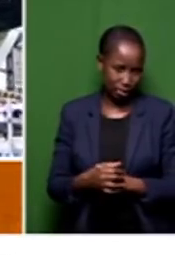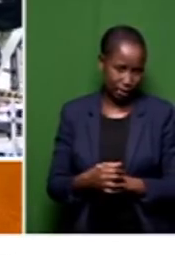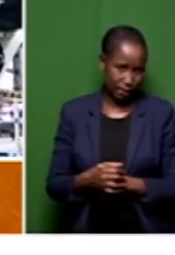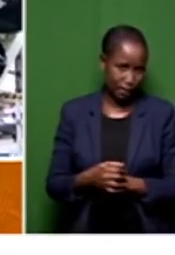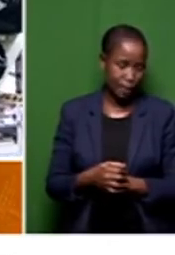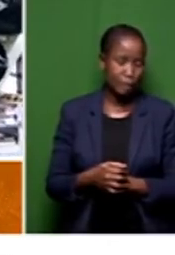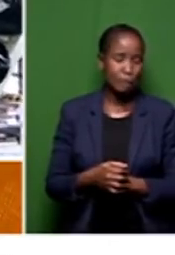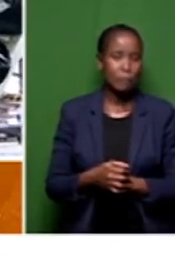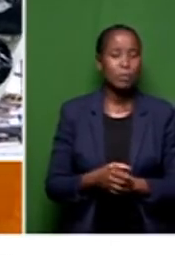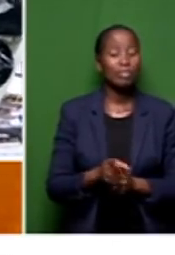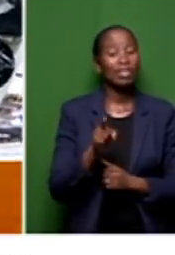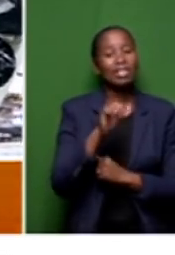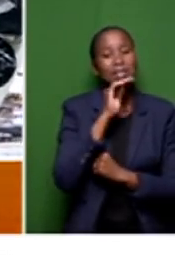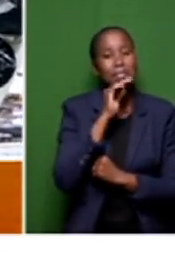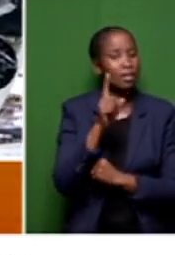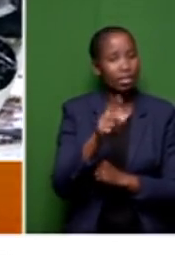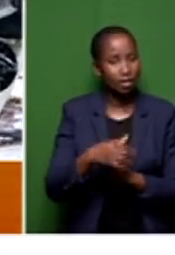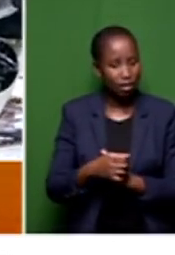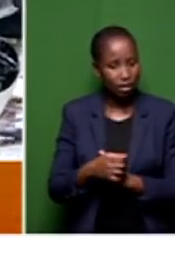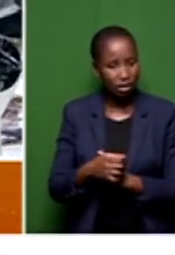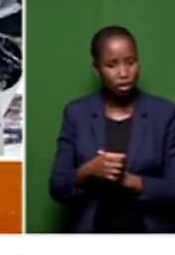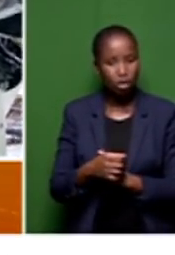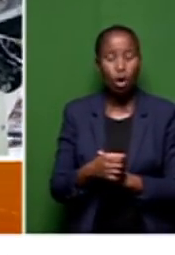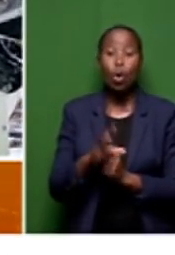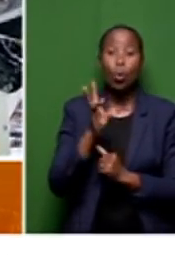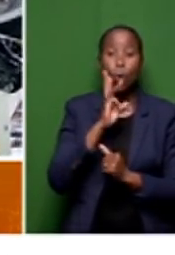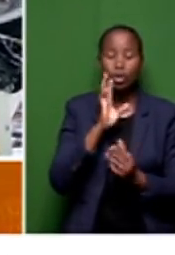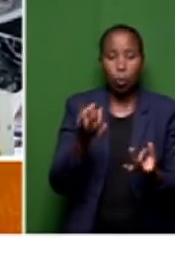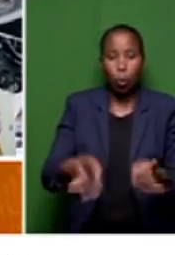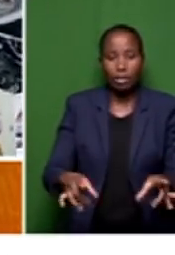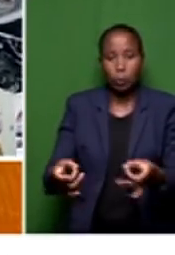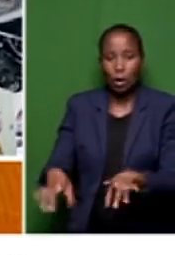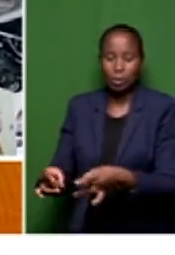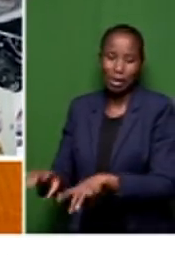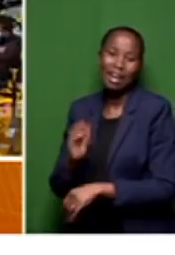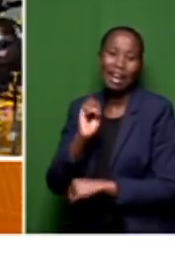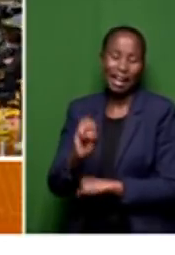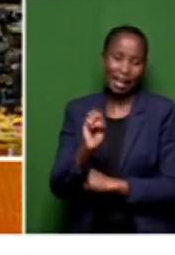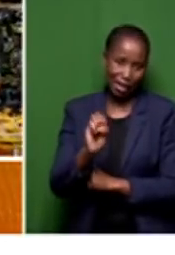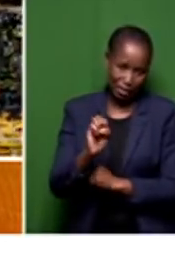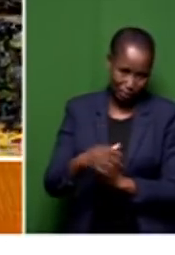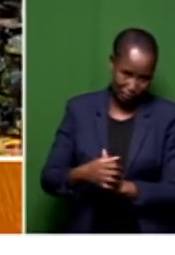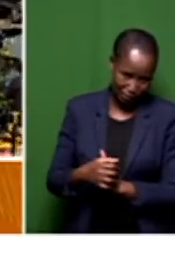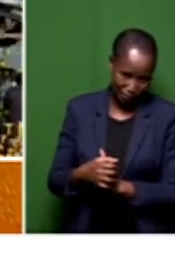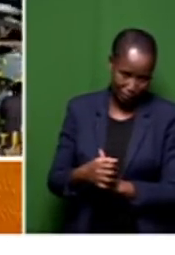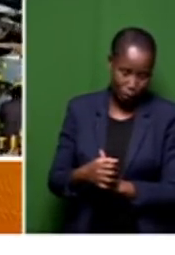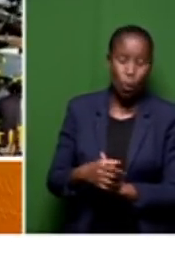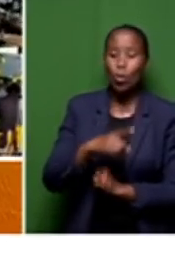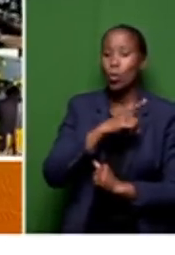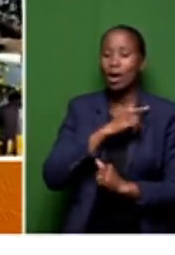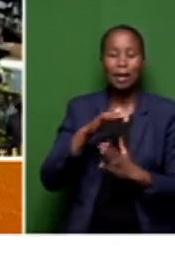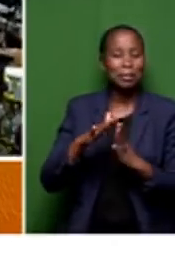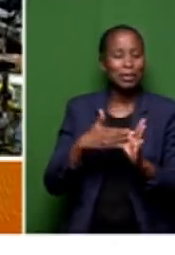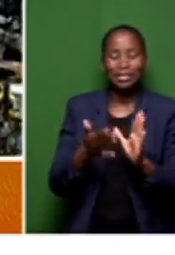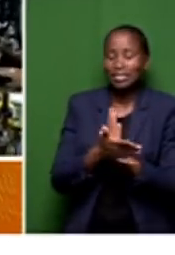also what this means is that we have a lot of water wastage because we don't have the necessary engineering skills in the metro to